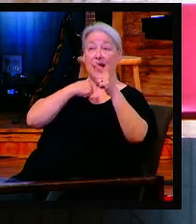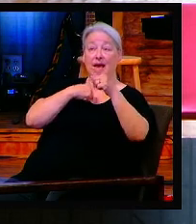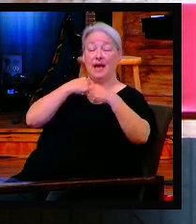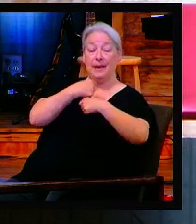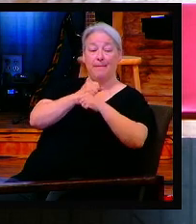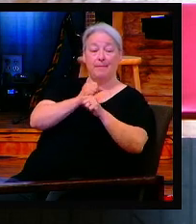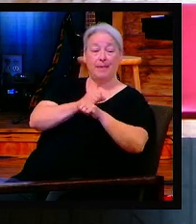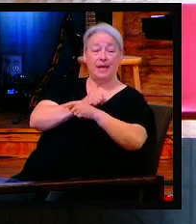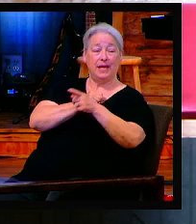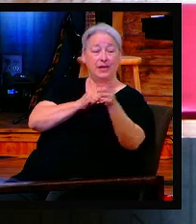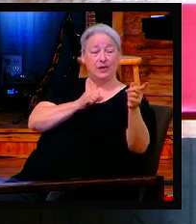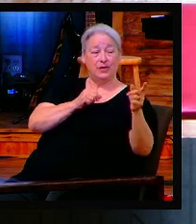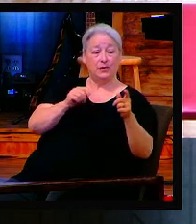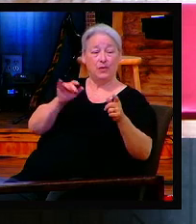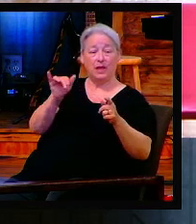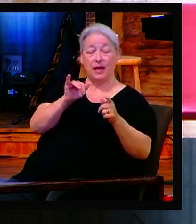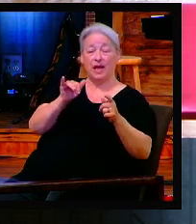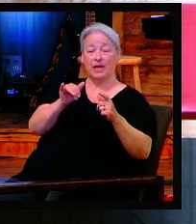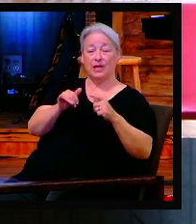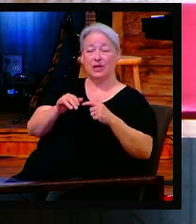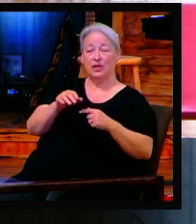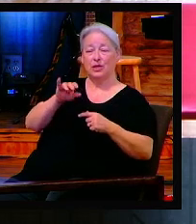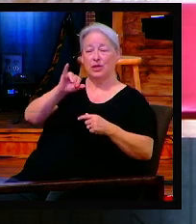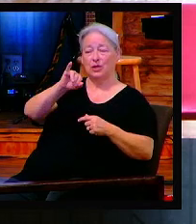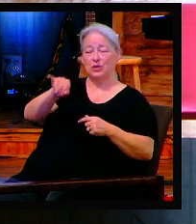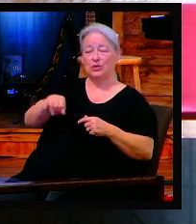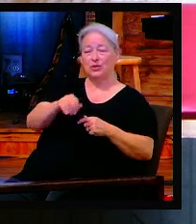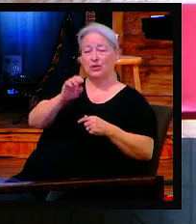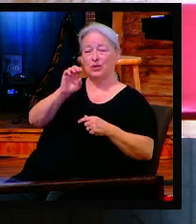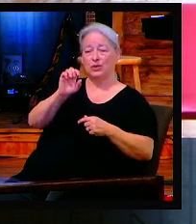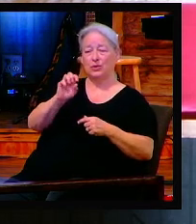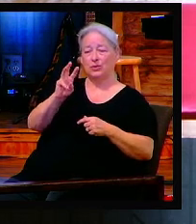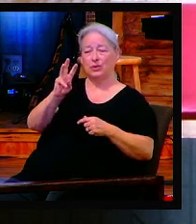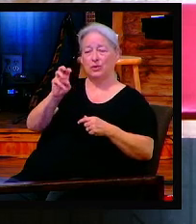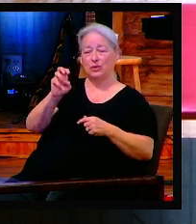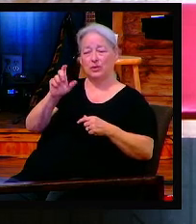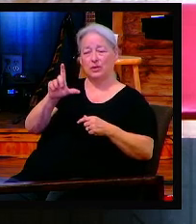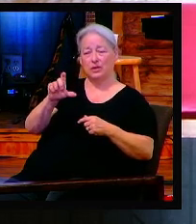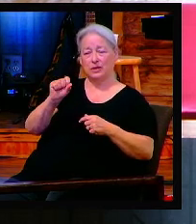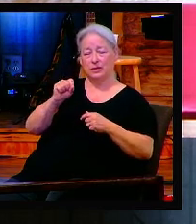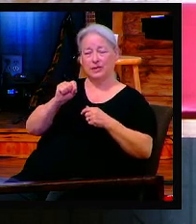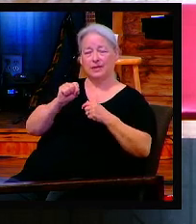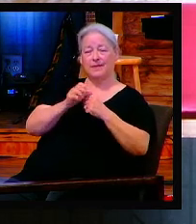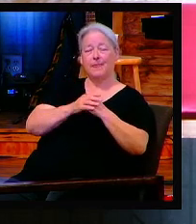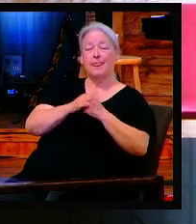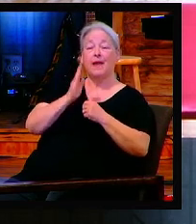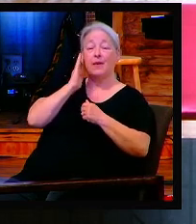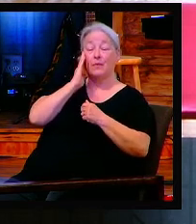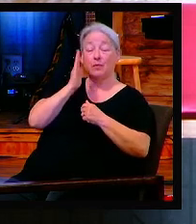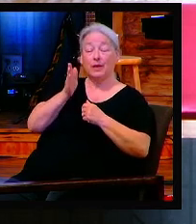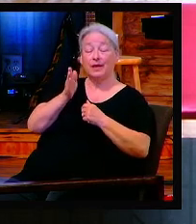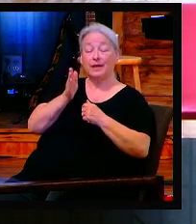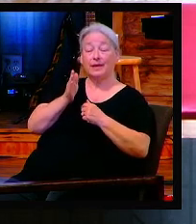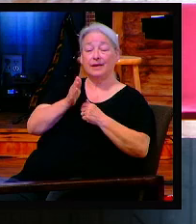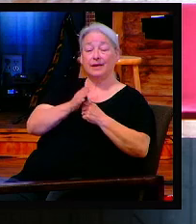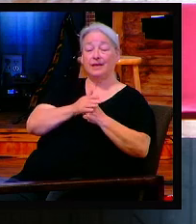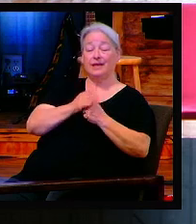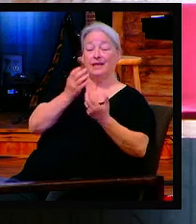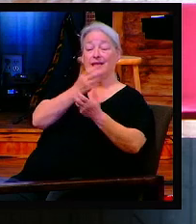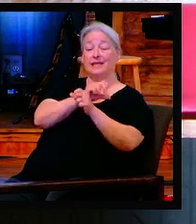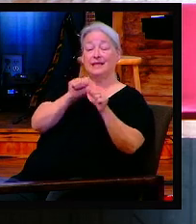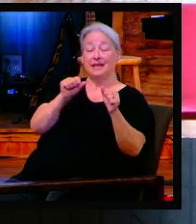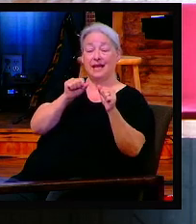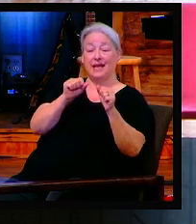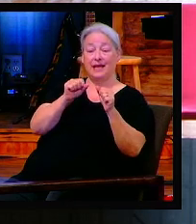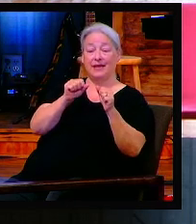That's not preachy. That's truth, and it's scriptural. And I will spare them, as a man spares his own son who serves him. Then you shall again discern